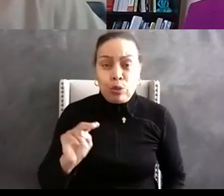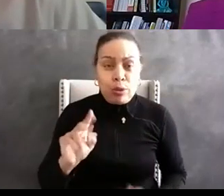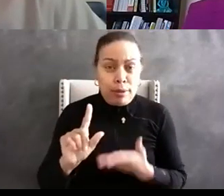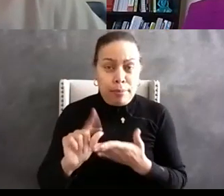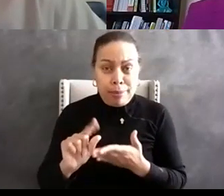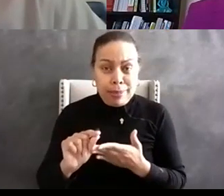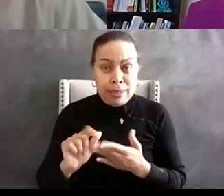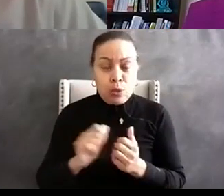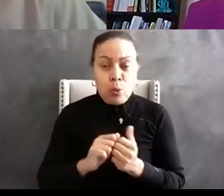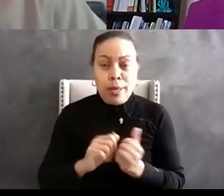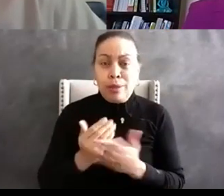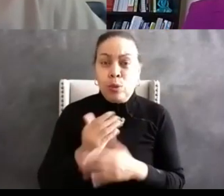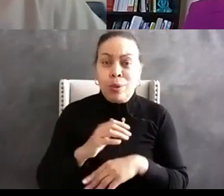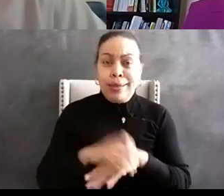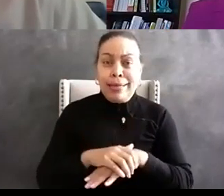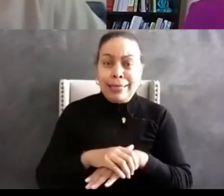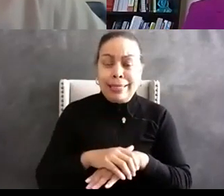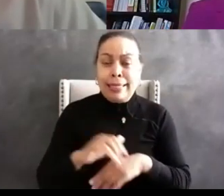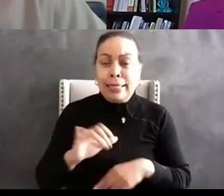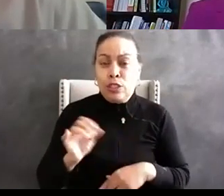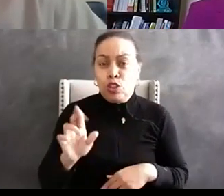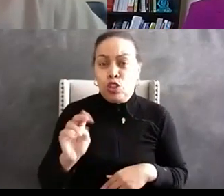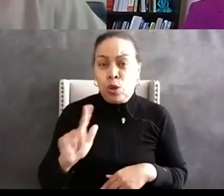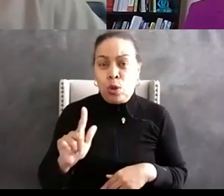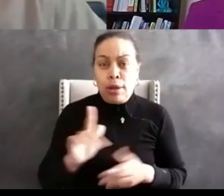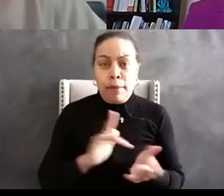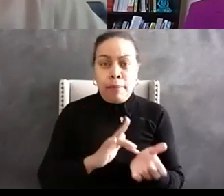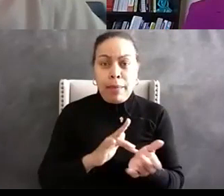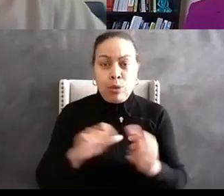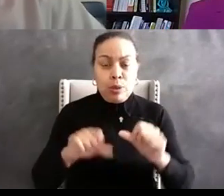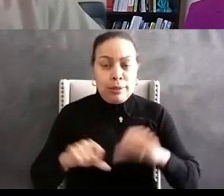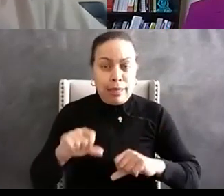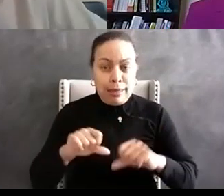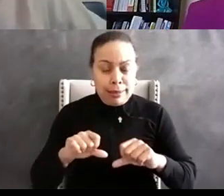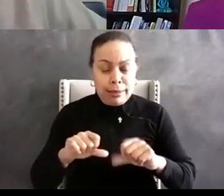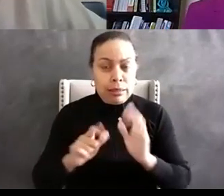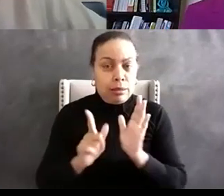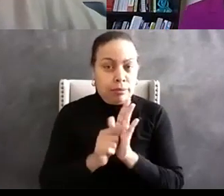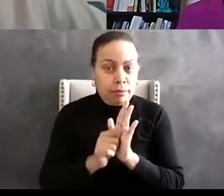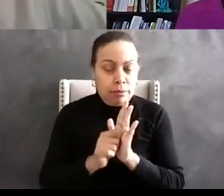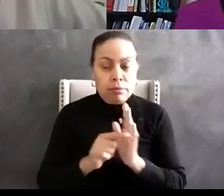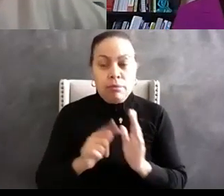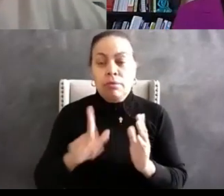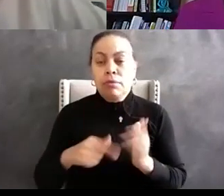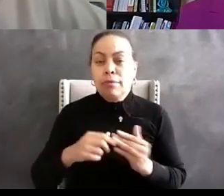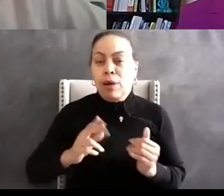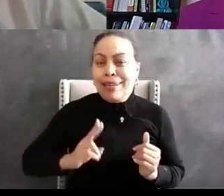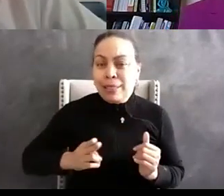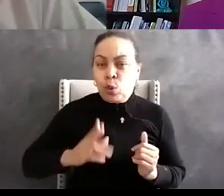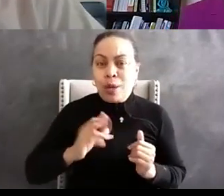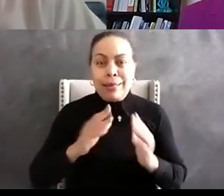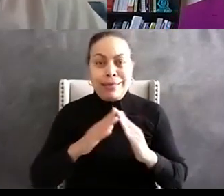new england general um journal of medical science on a historical and systemic systemic racism